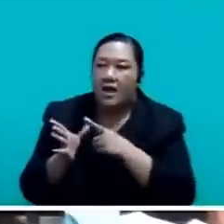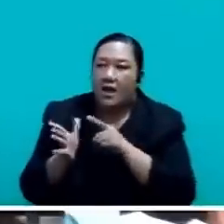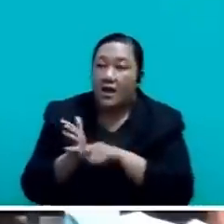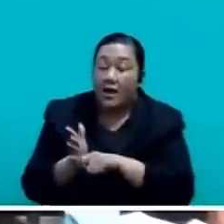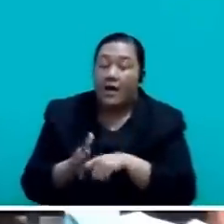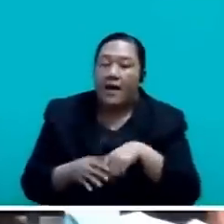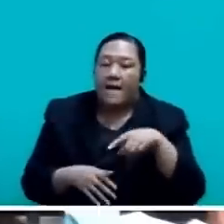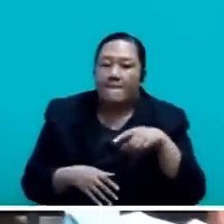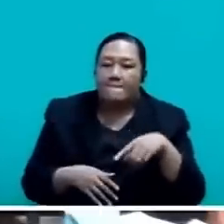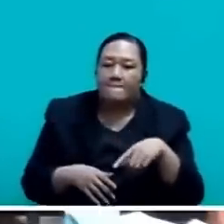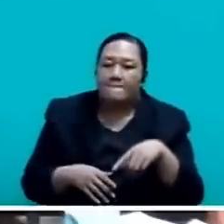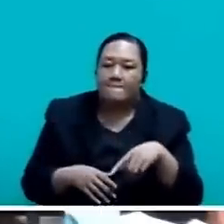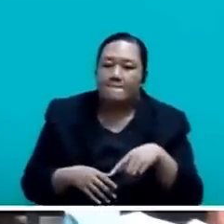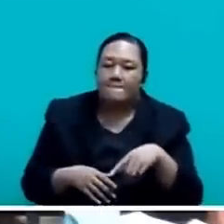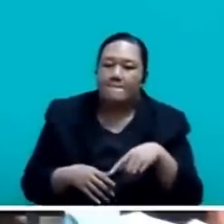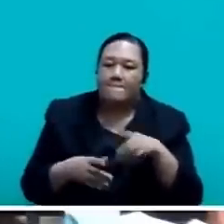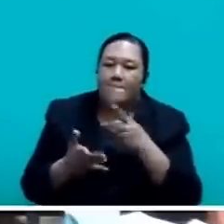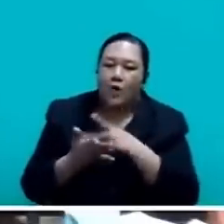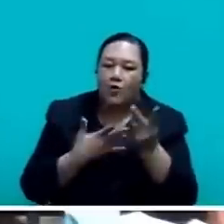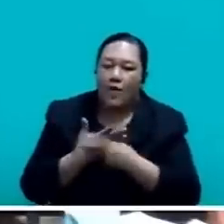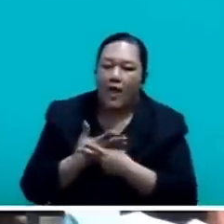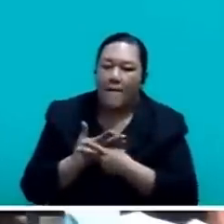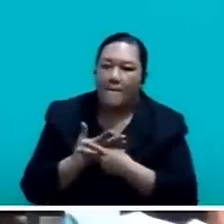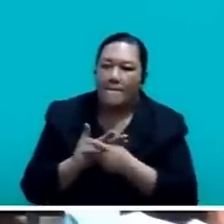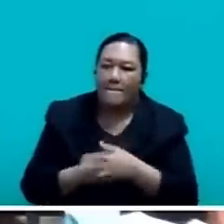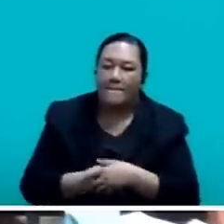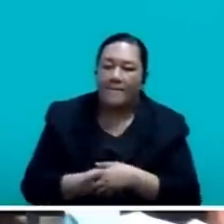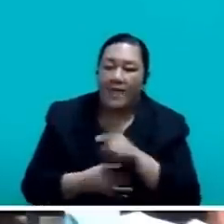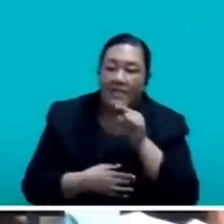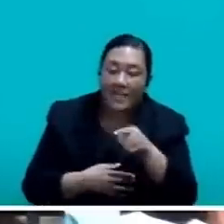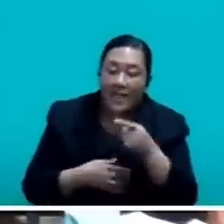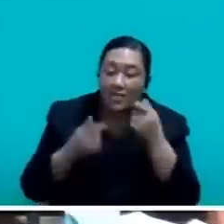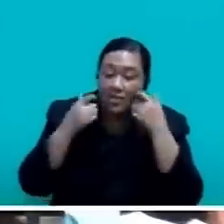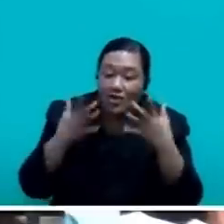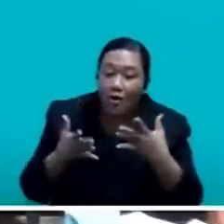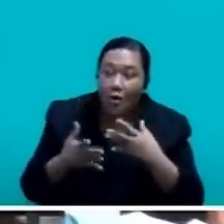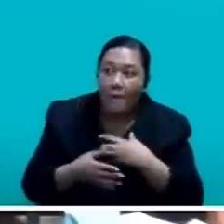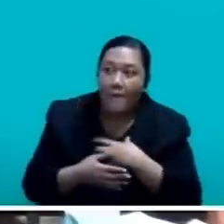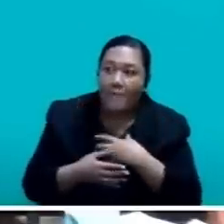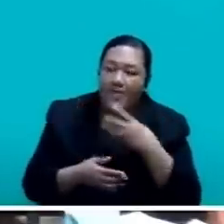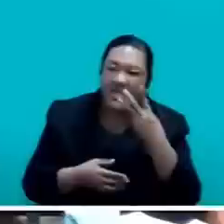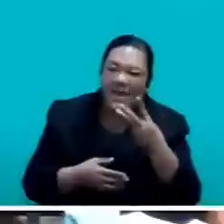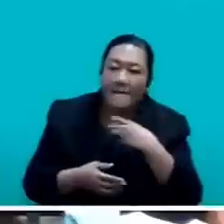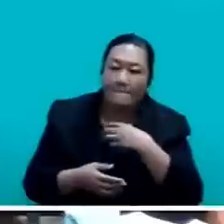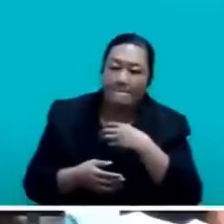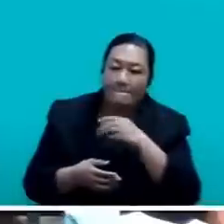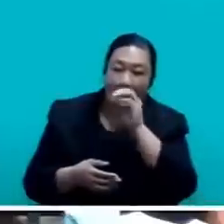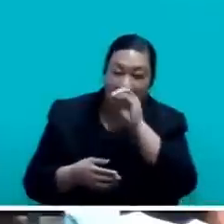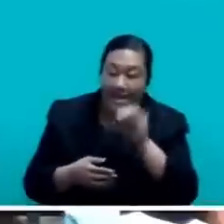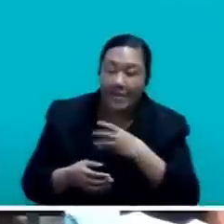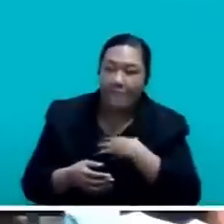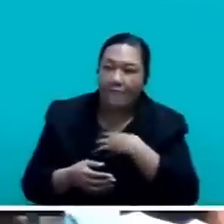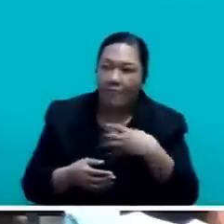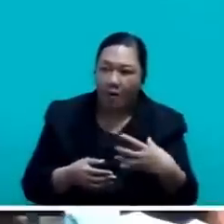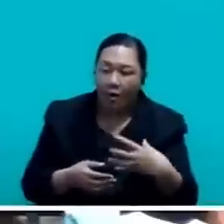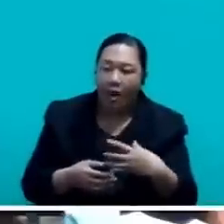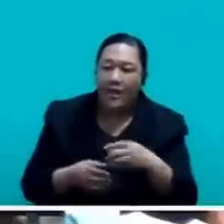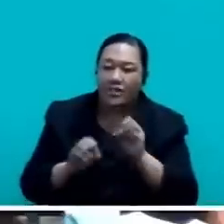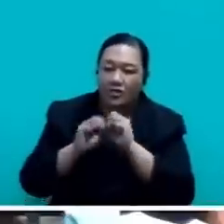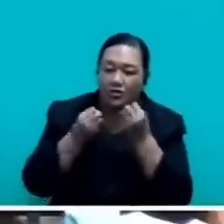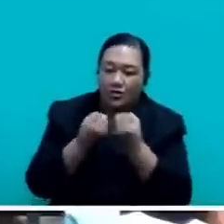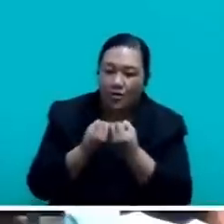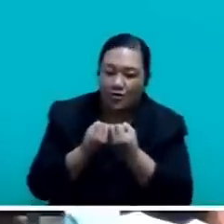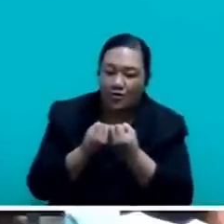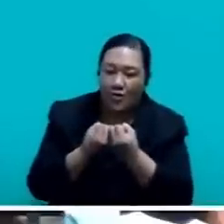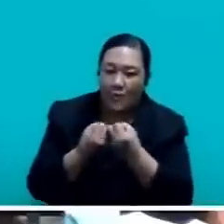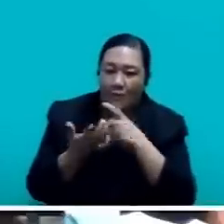overall effect of 3% more as opposed to the increased social protection program and funding that